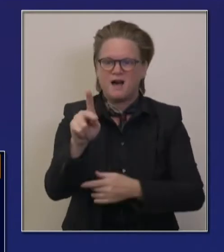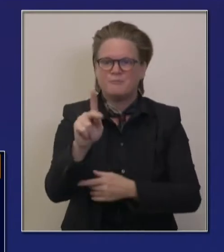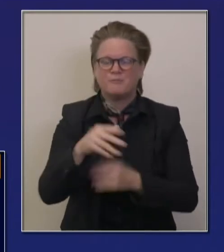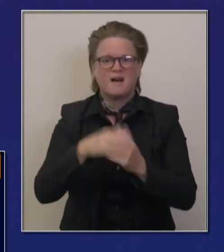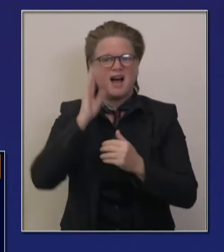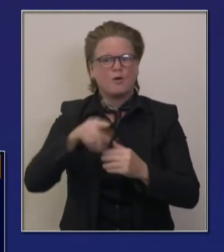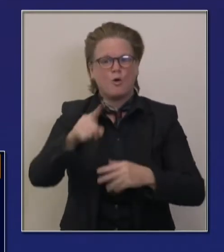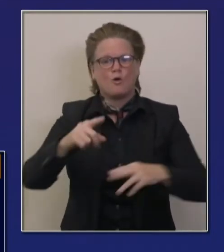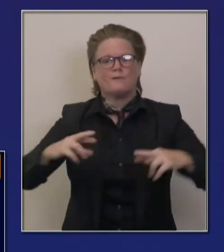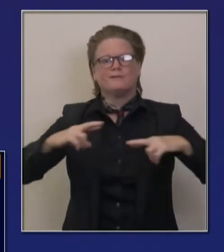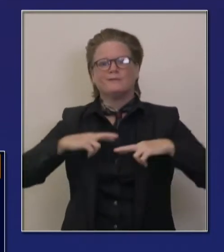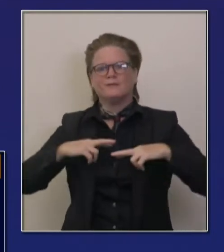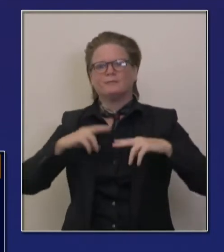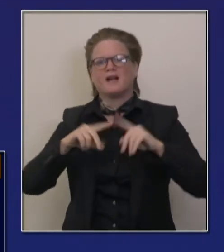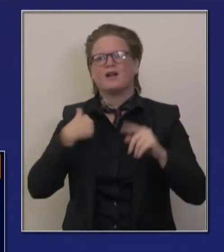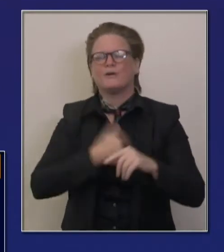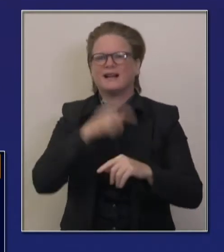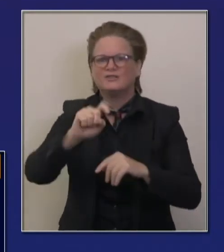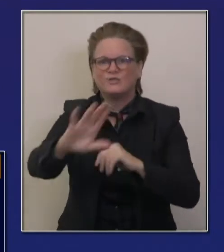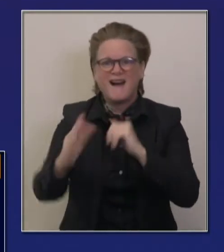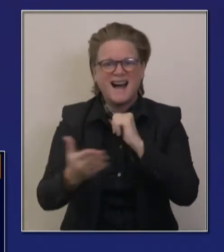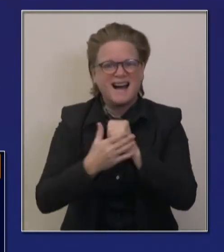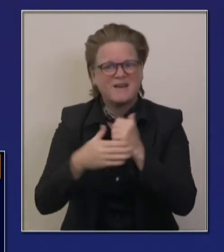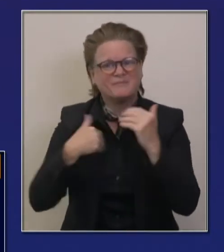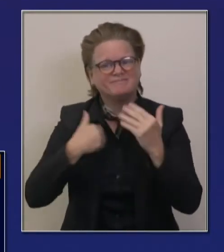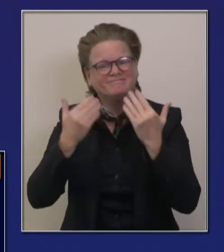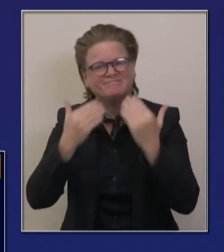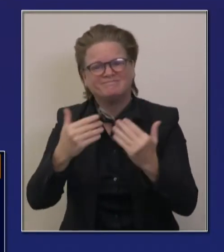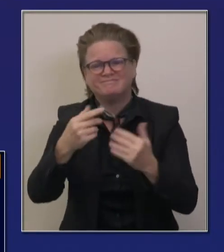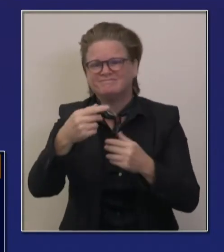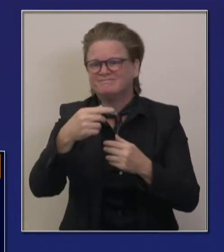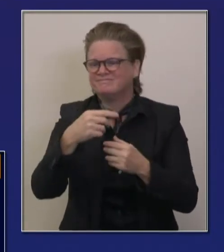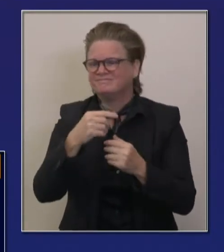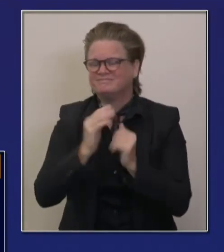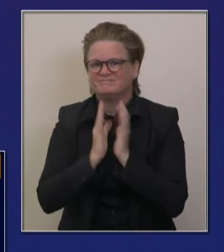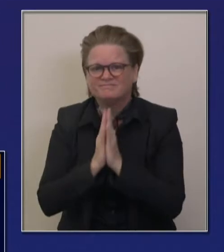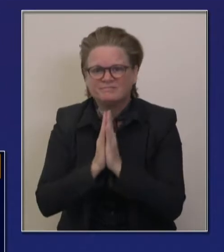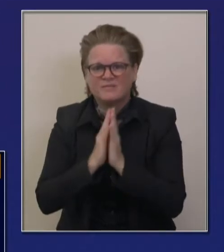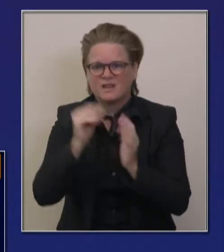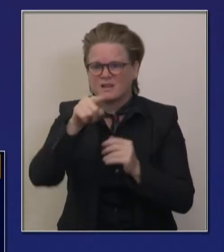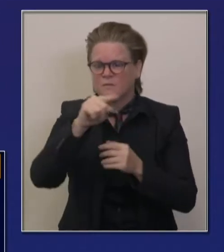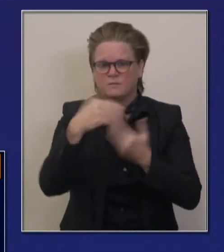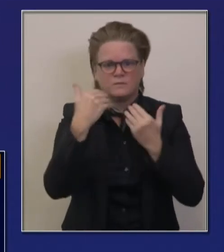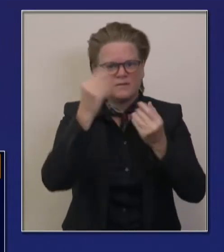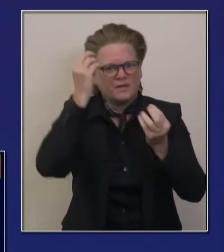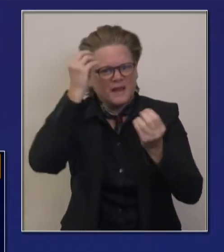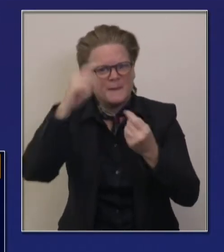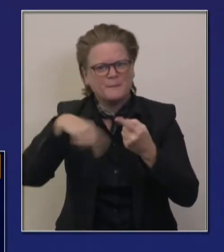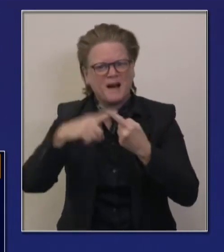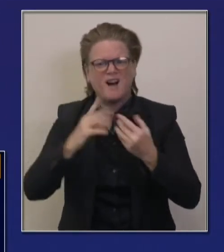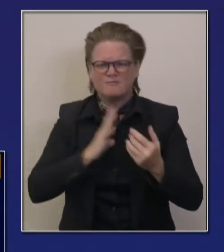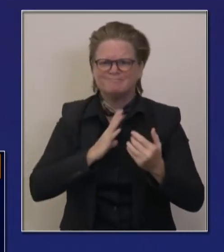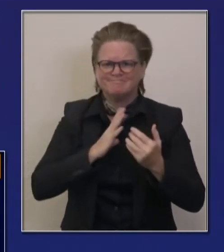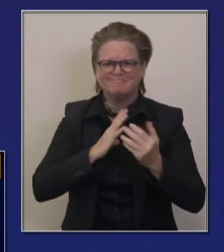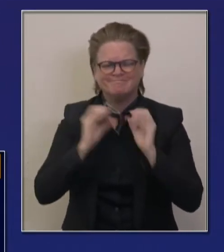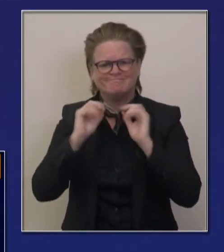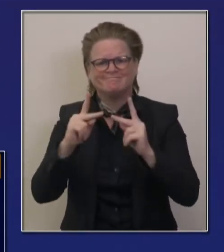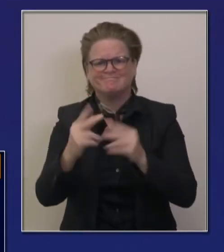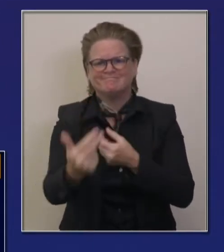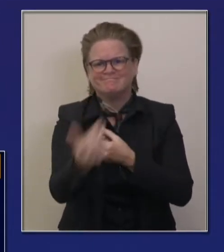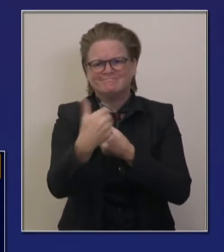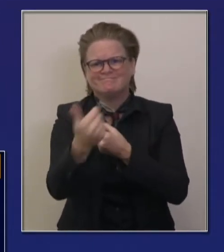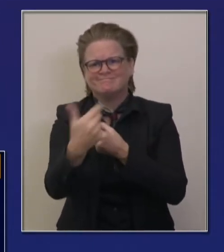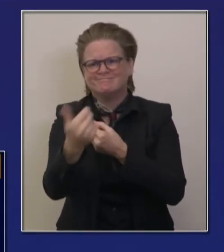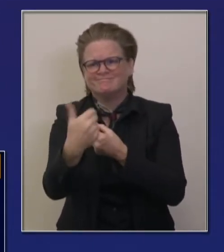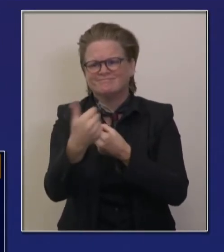haven't have allowed their, uh, their professional licenses to expire, um, or look just to potentially, um, you know,